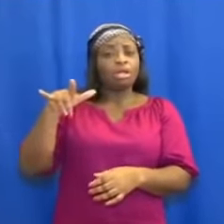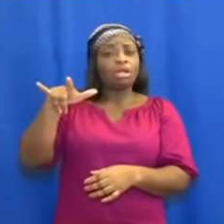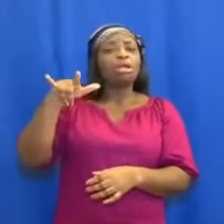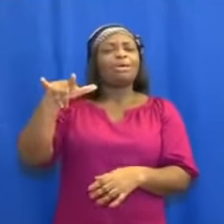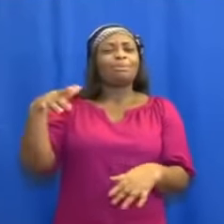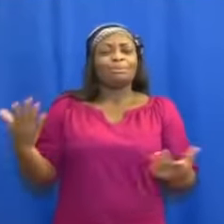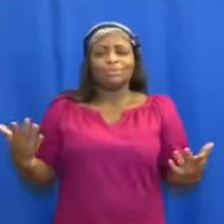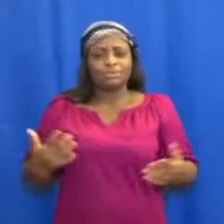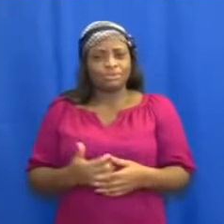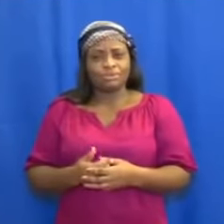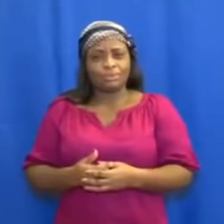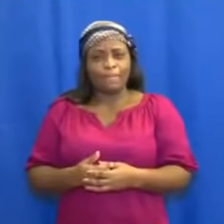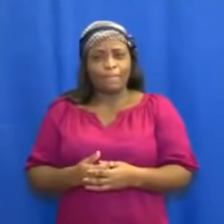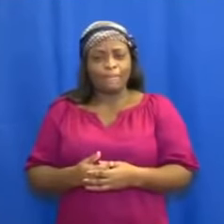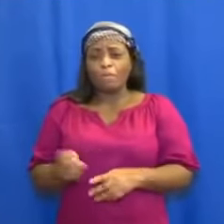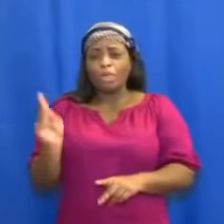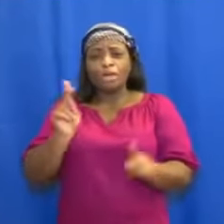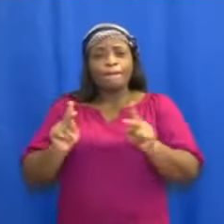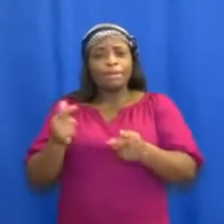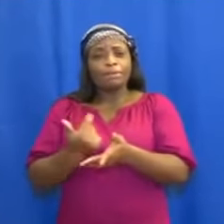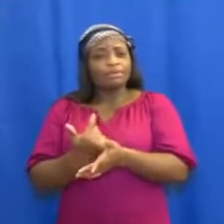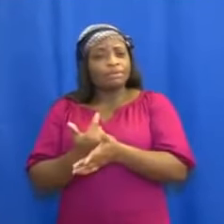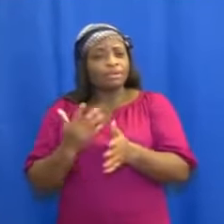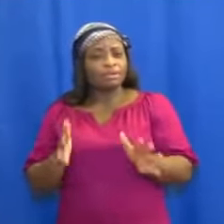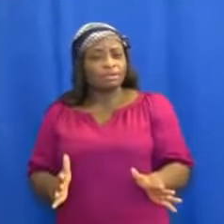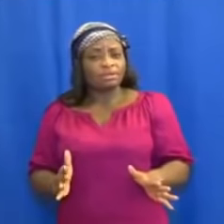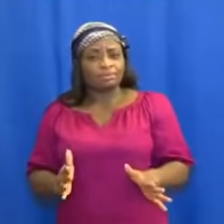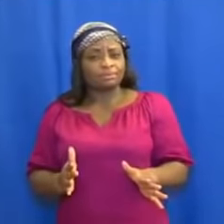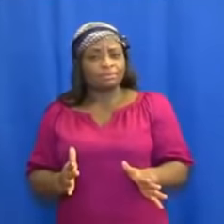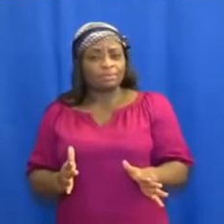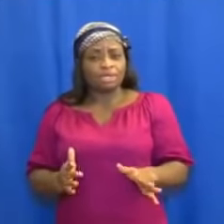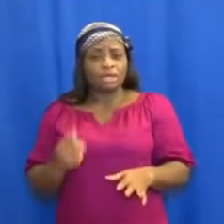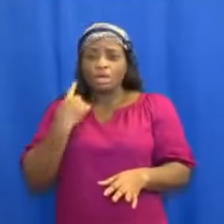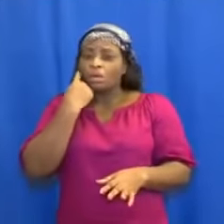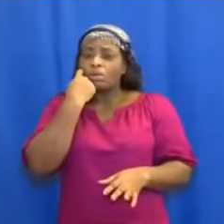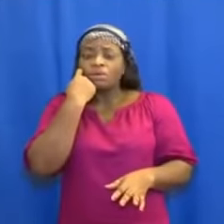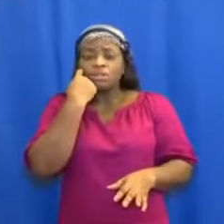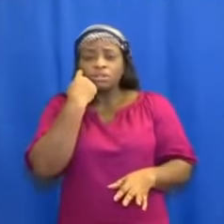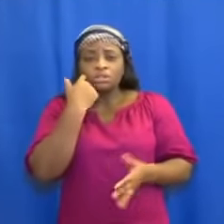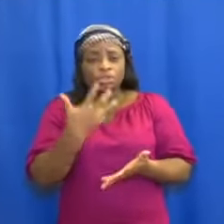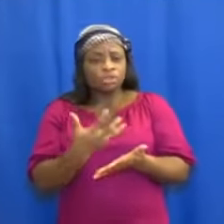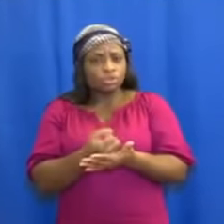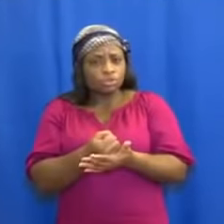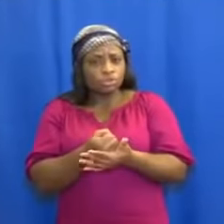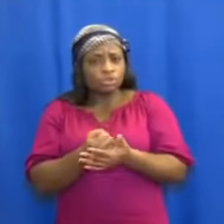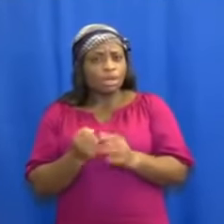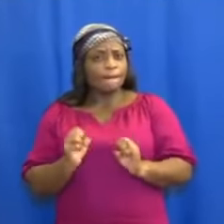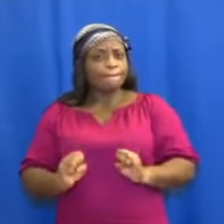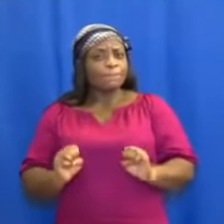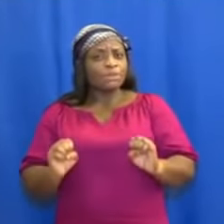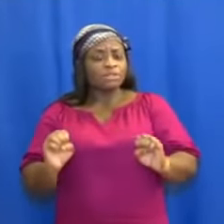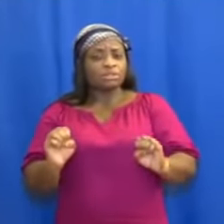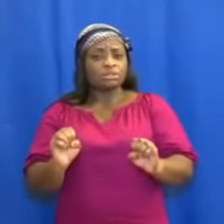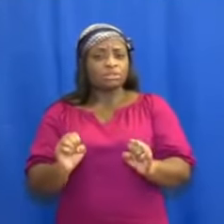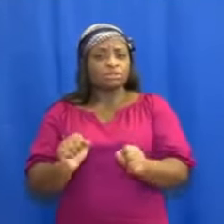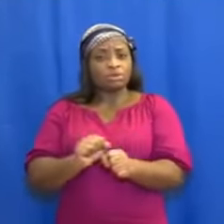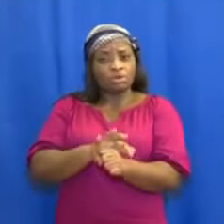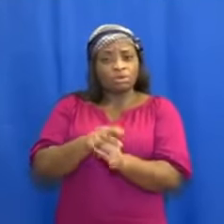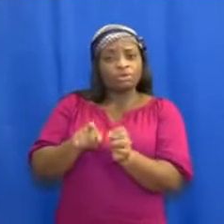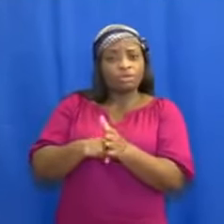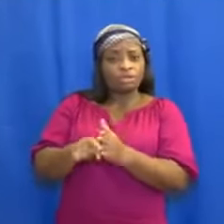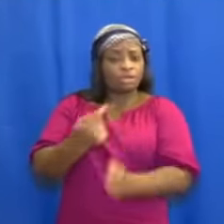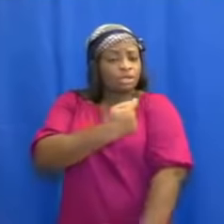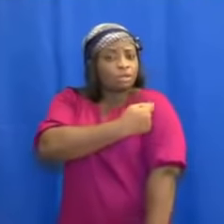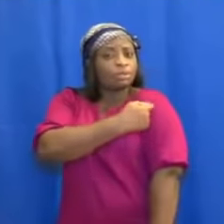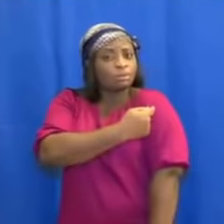Fellow Ghanaians, the recent use of emergency approval of COVID-19 vaccines by the